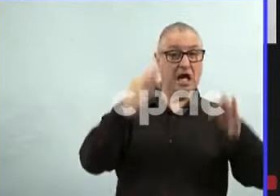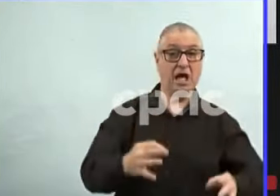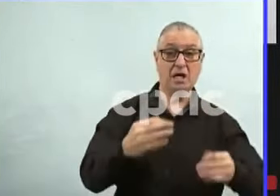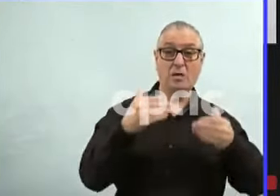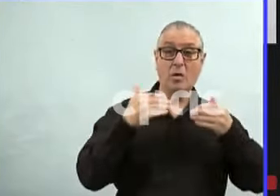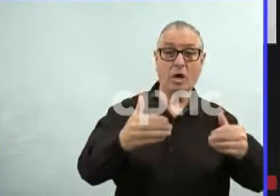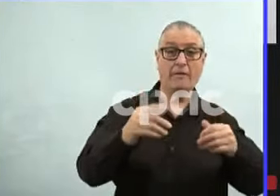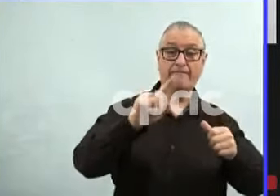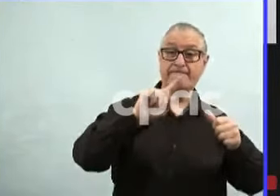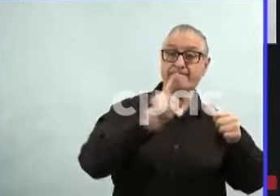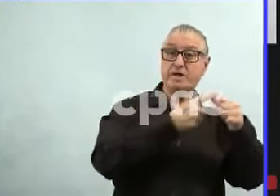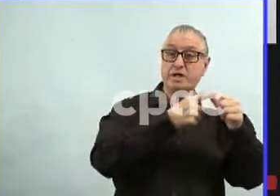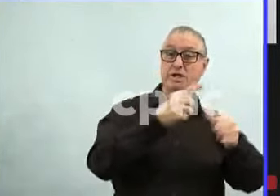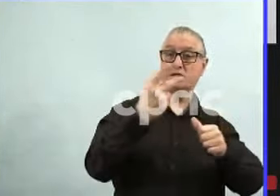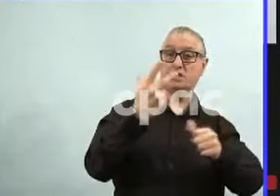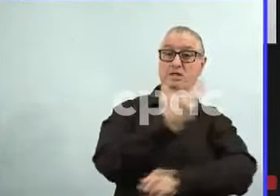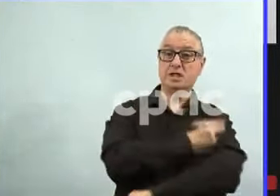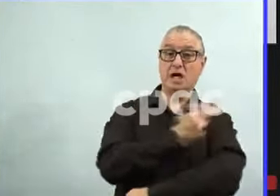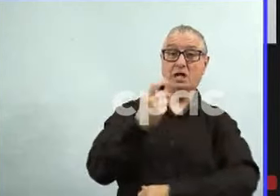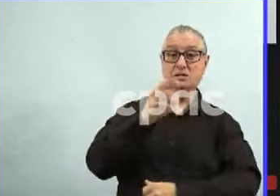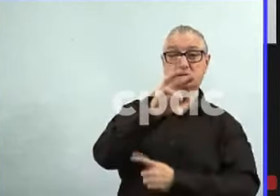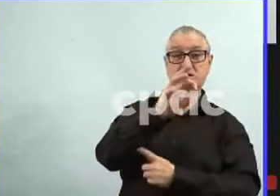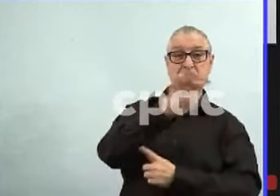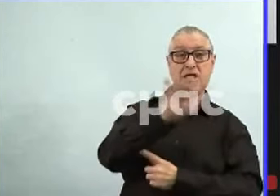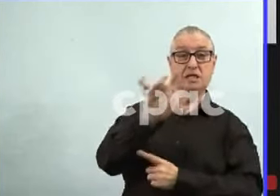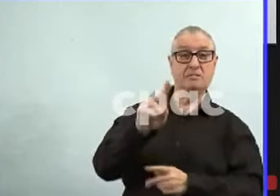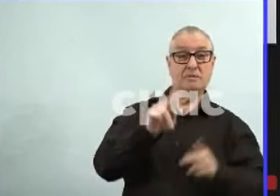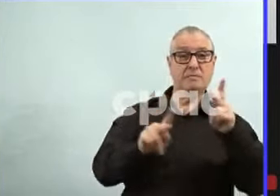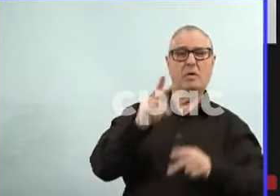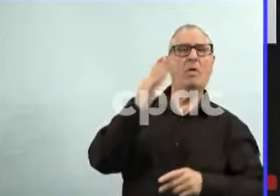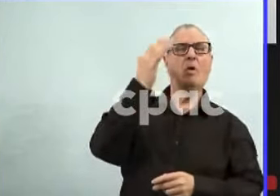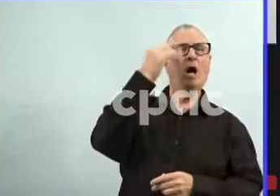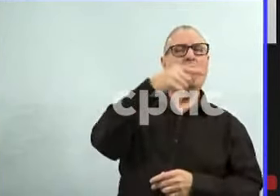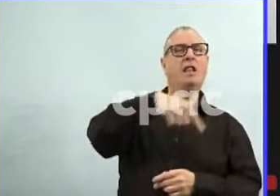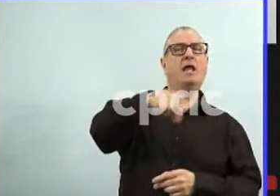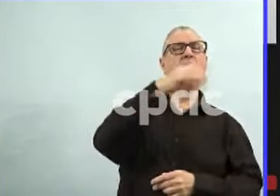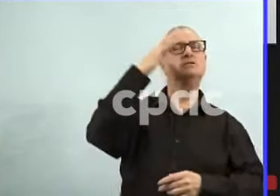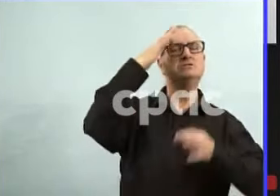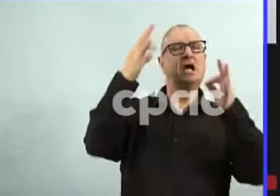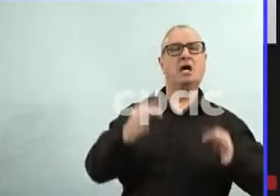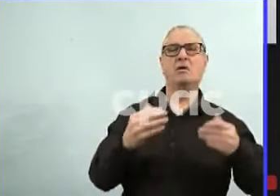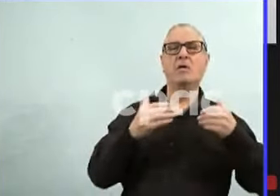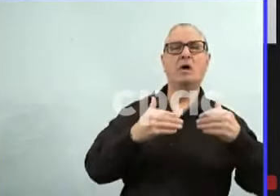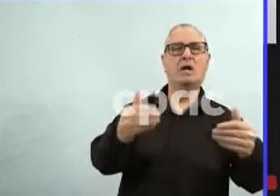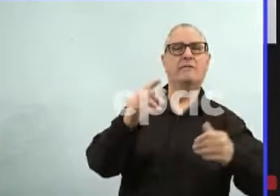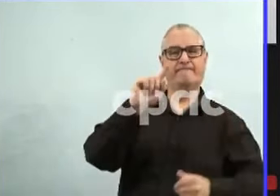what maybe brought them to that decision as vaccines have been available for almost a year now?